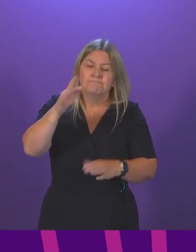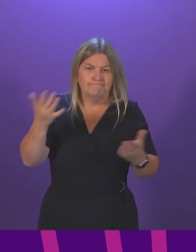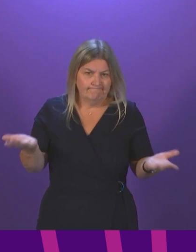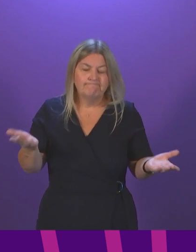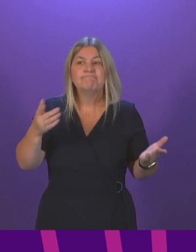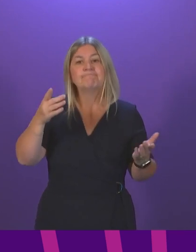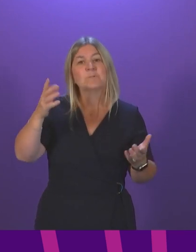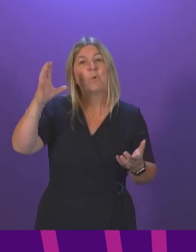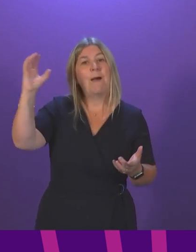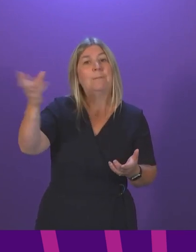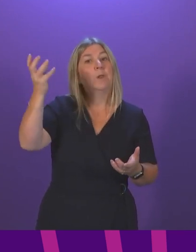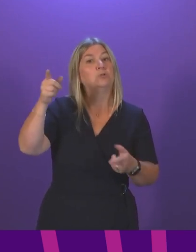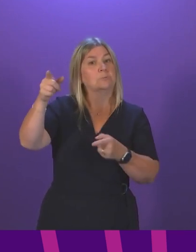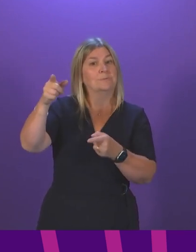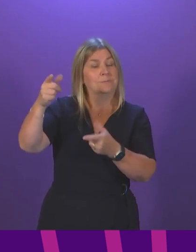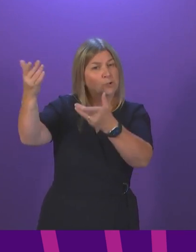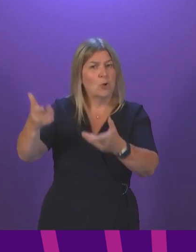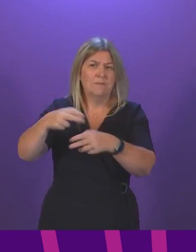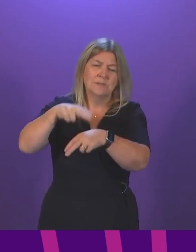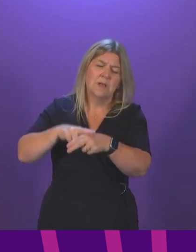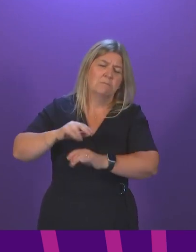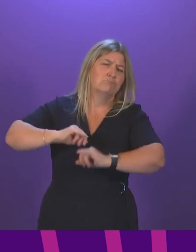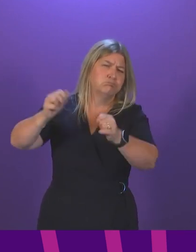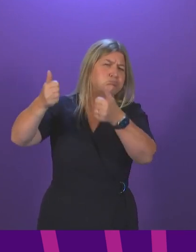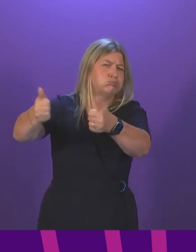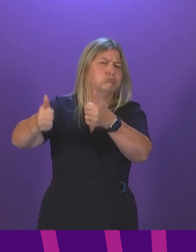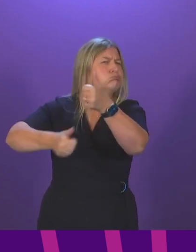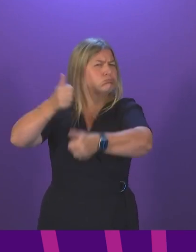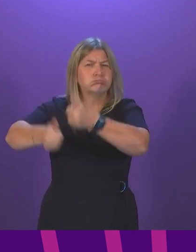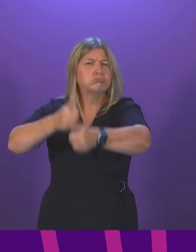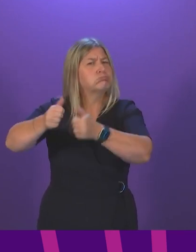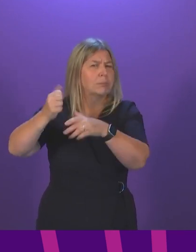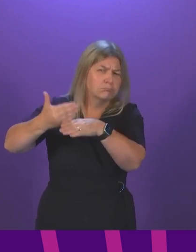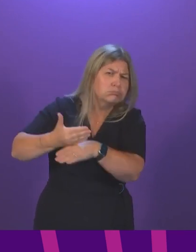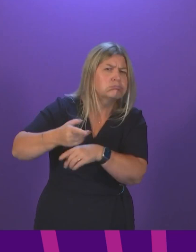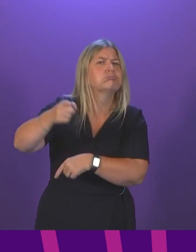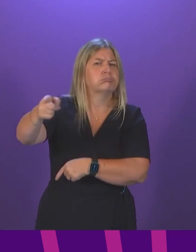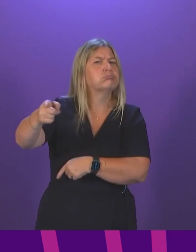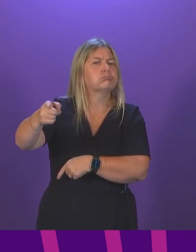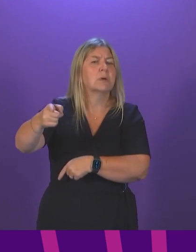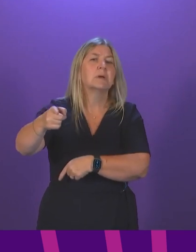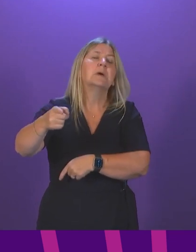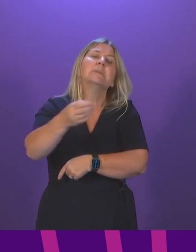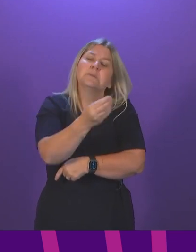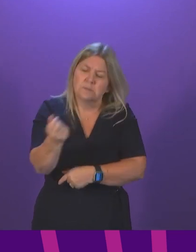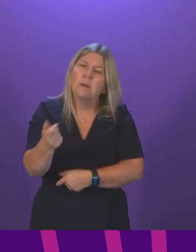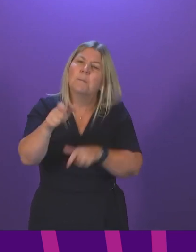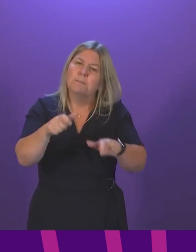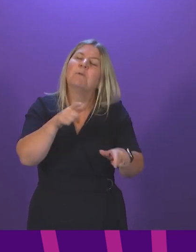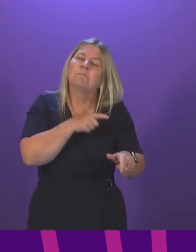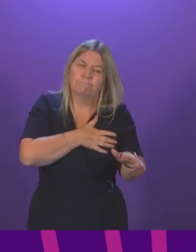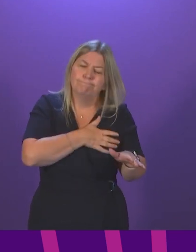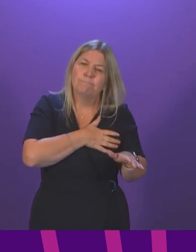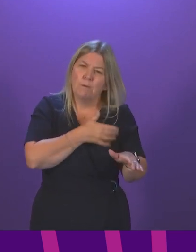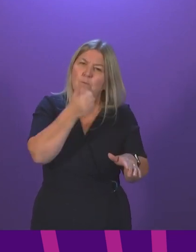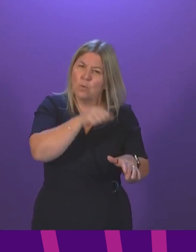Our Ambulance Service staff are doing a heroic job delivering emergency health care to the people of Scotland, but some people are, as I have already reflected